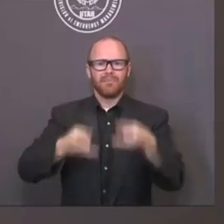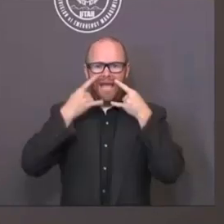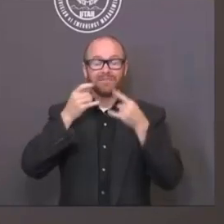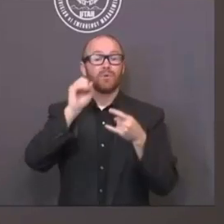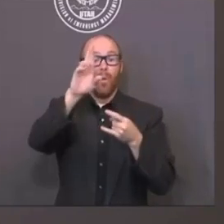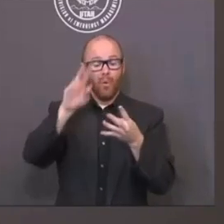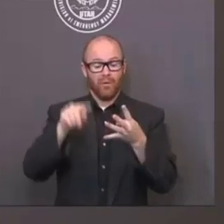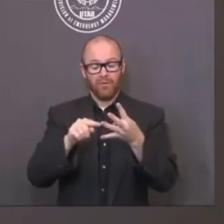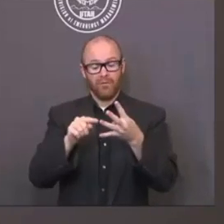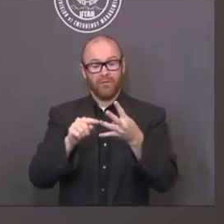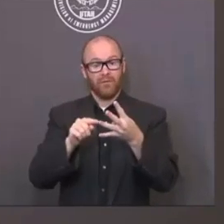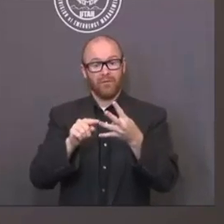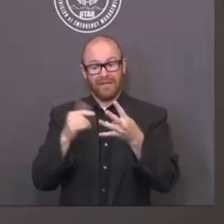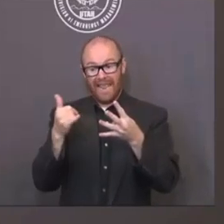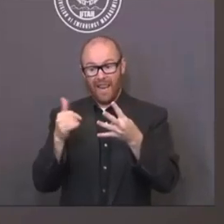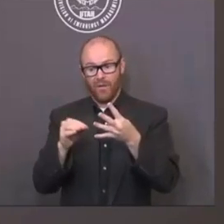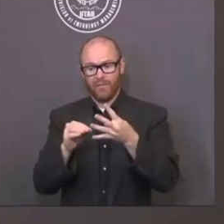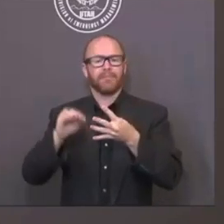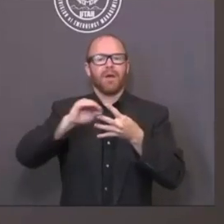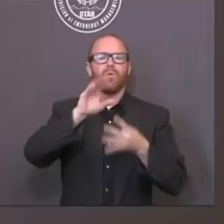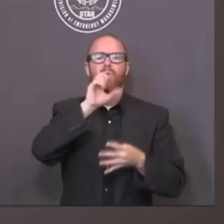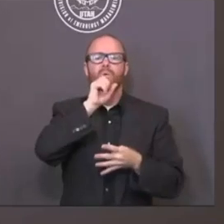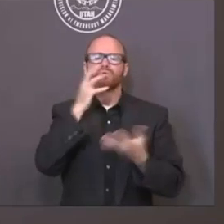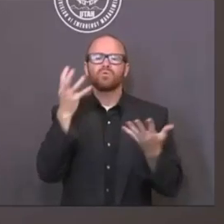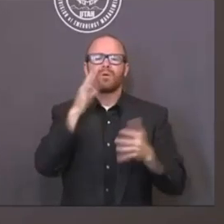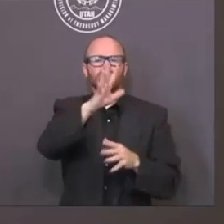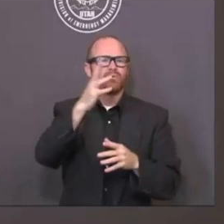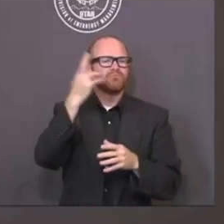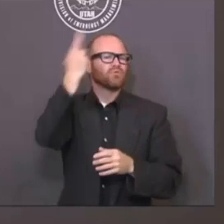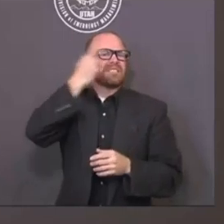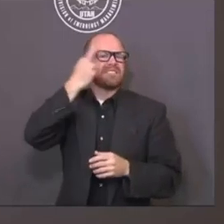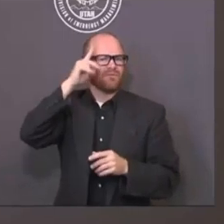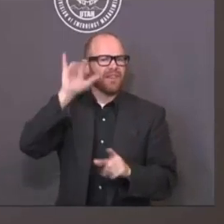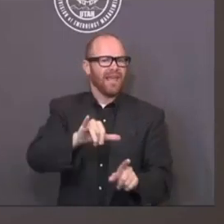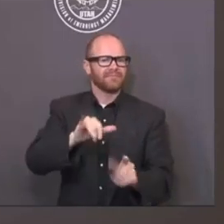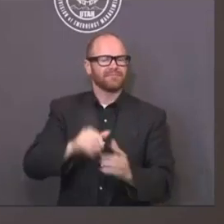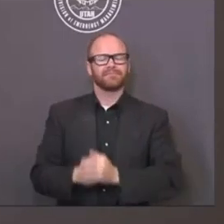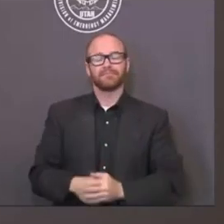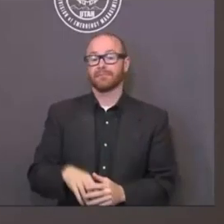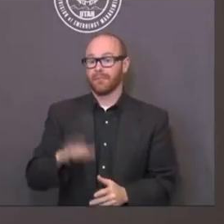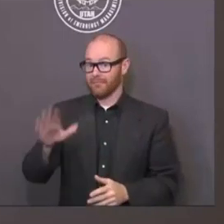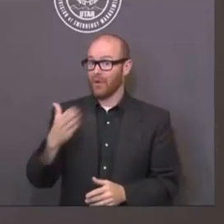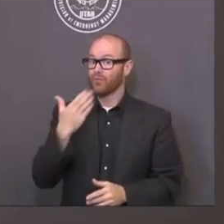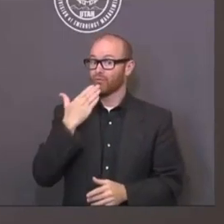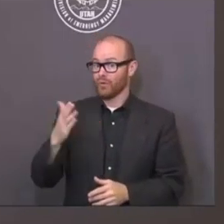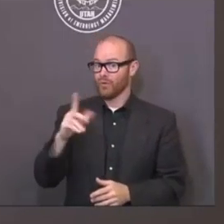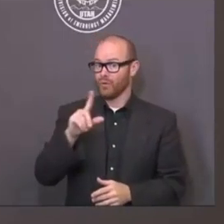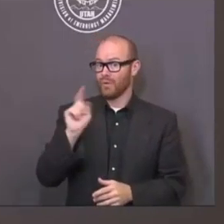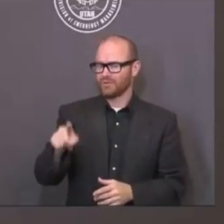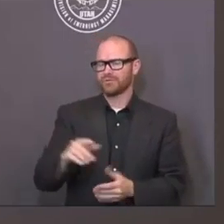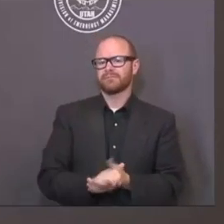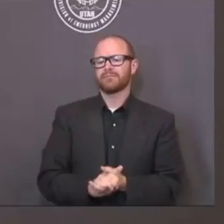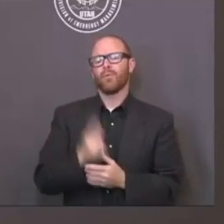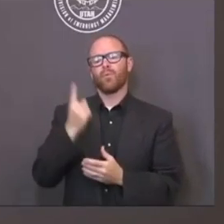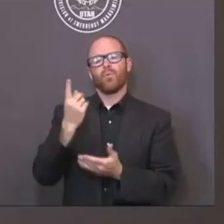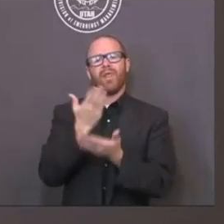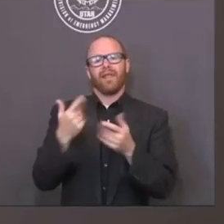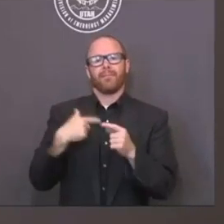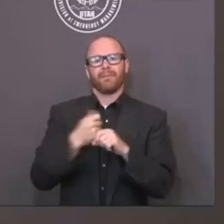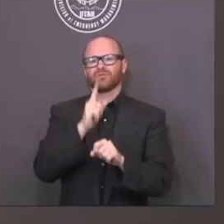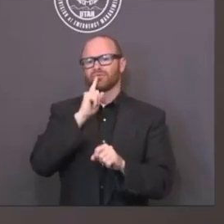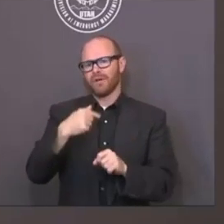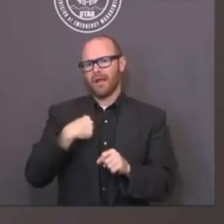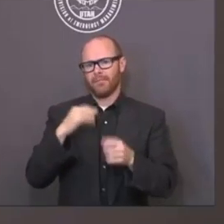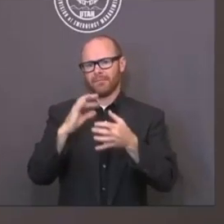We've seen cases increase in recent days. That's great question, Ben. One of the things that I should mention, too, is